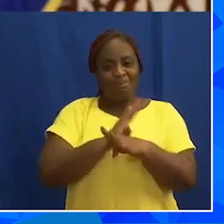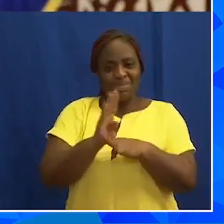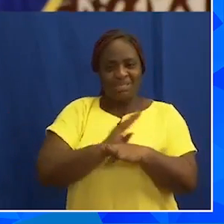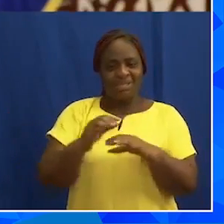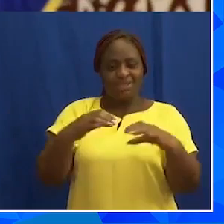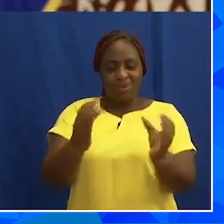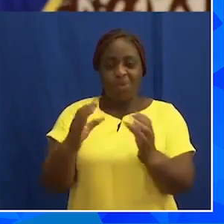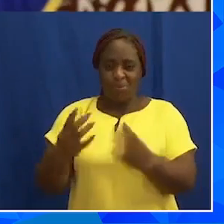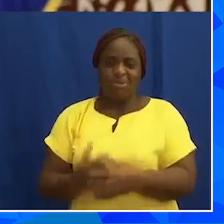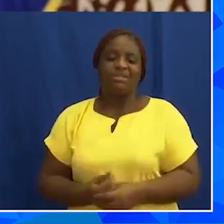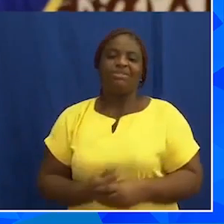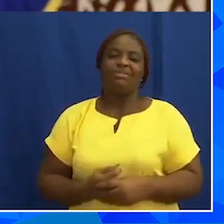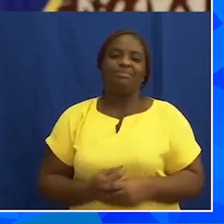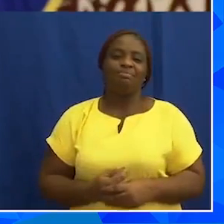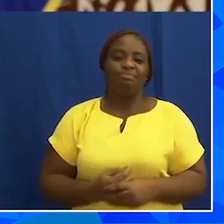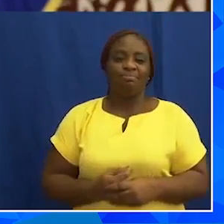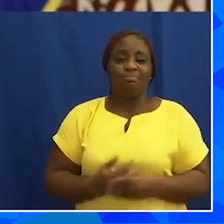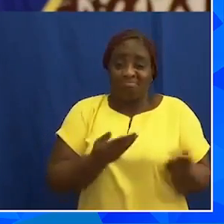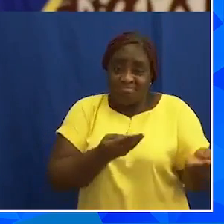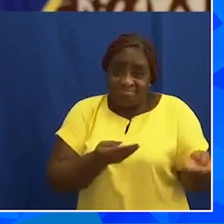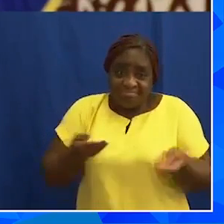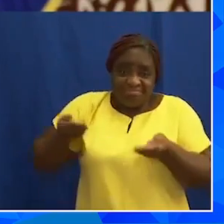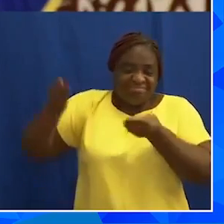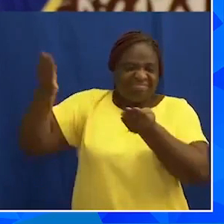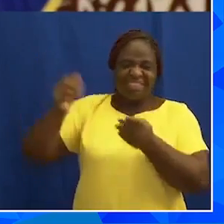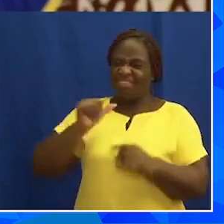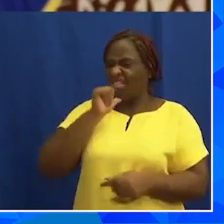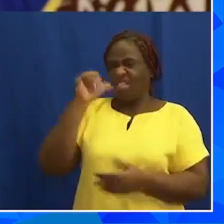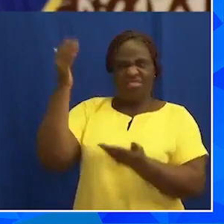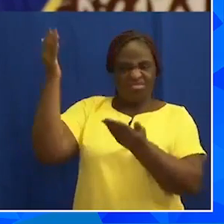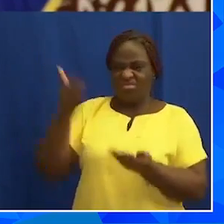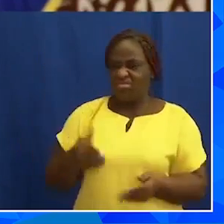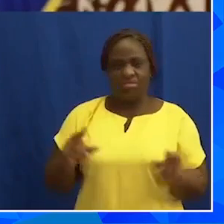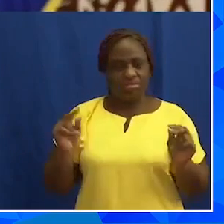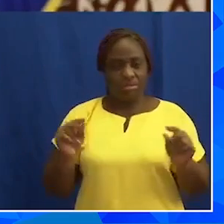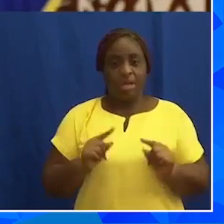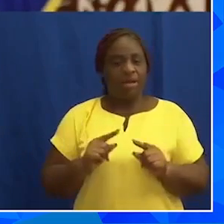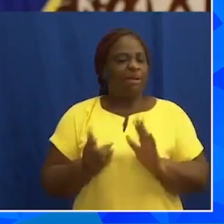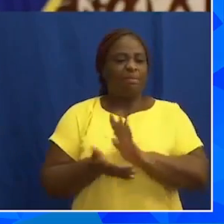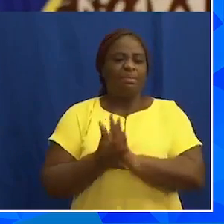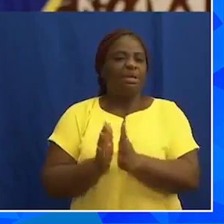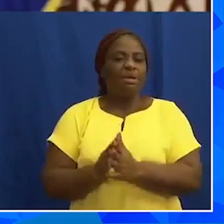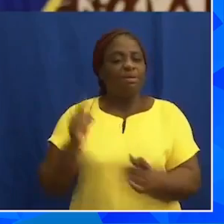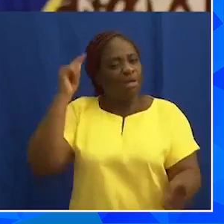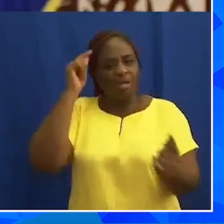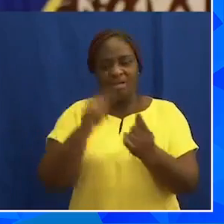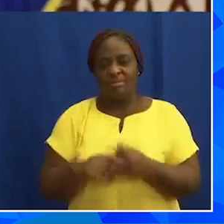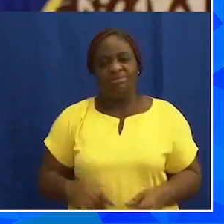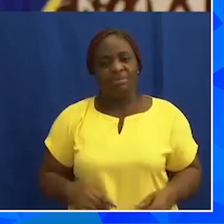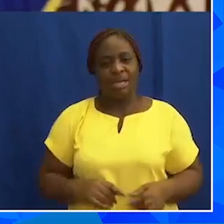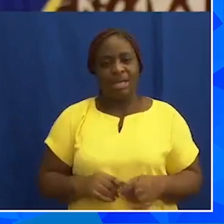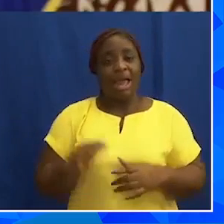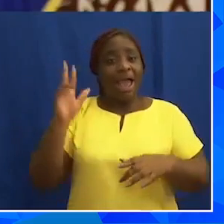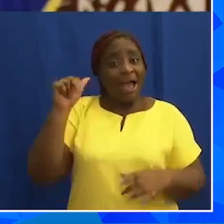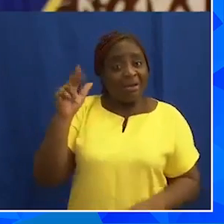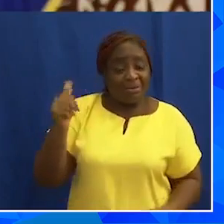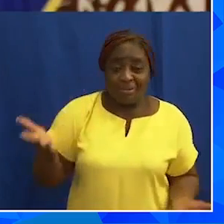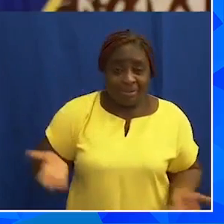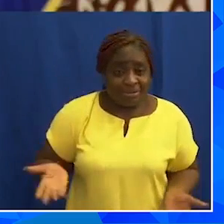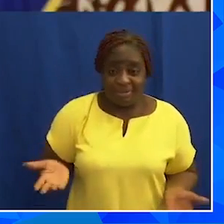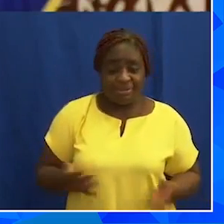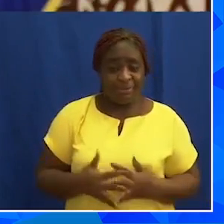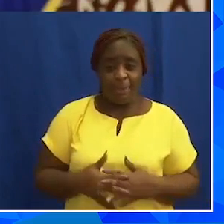Exports, not imports, must be our mantra. Accra, after all,